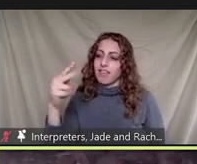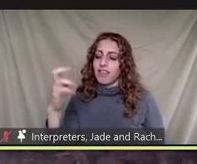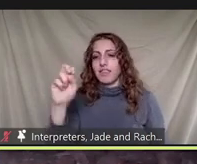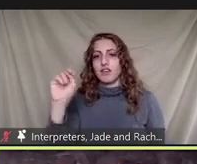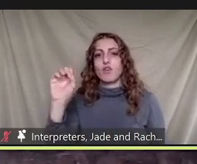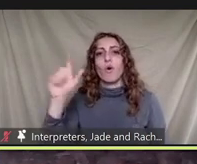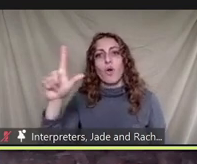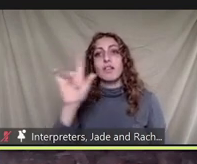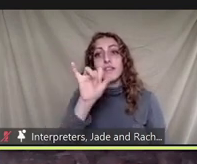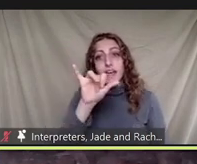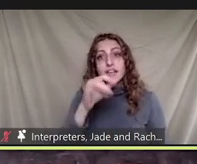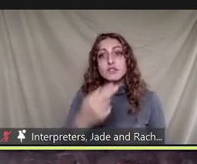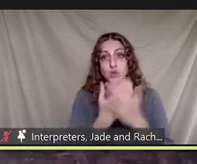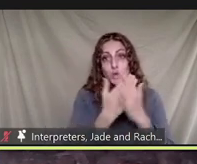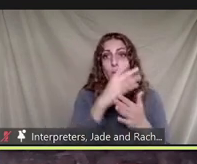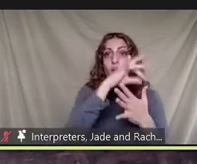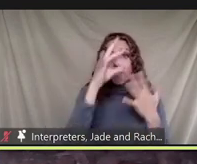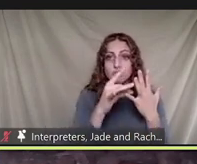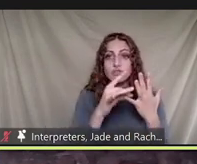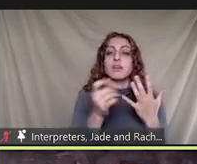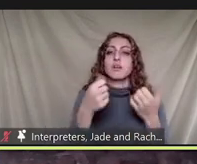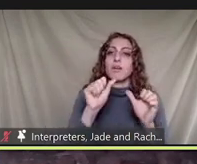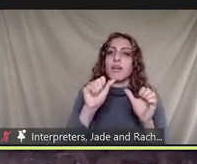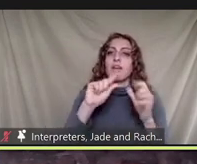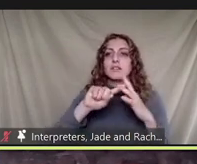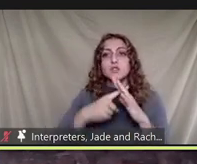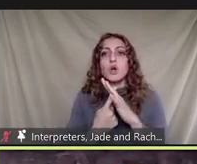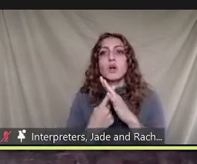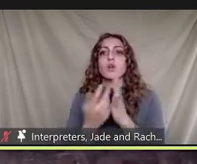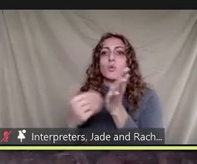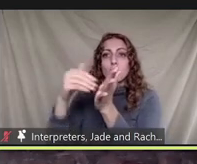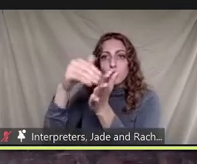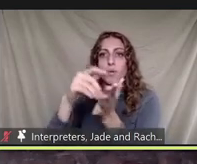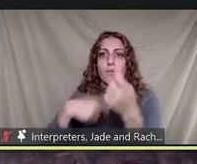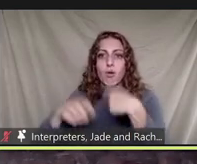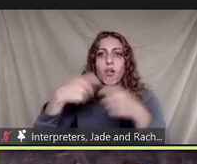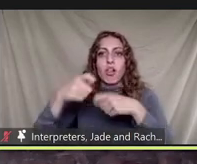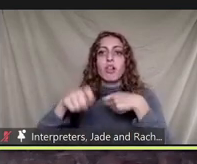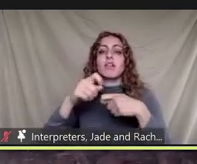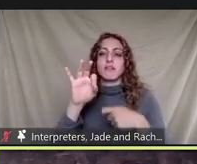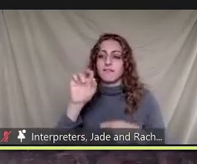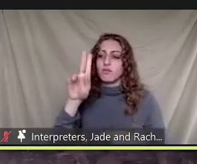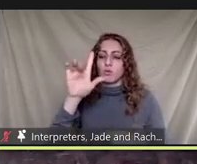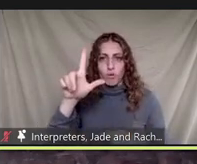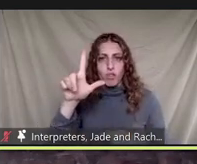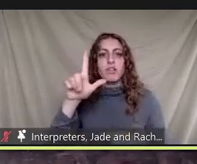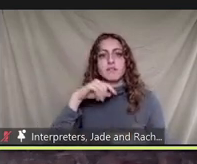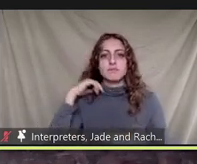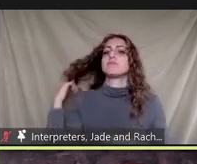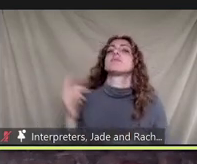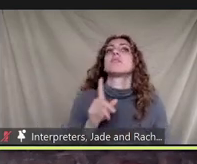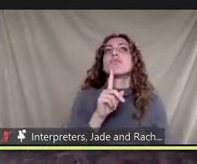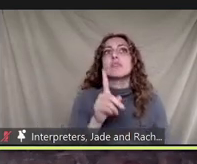options in how we move towards few uh renewable fuel um but you uh the economics